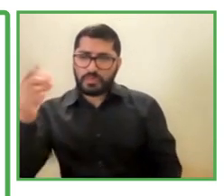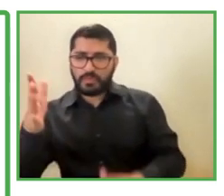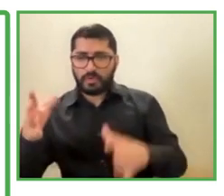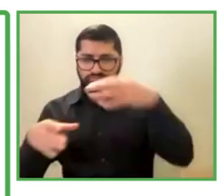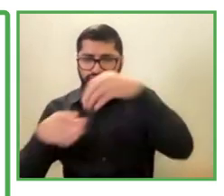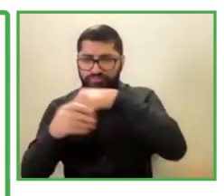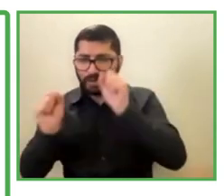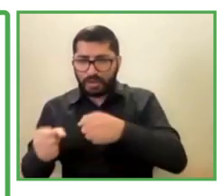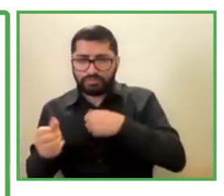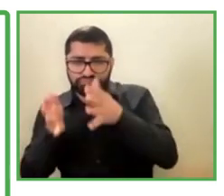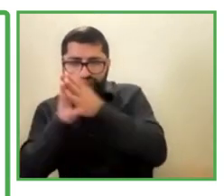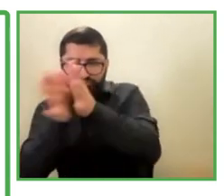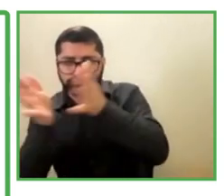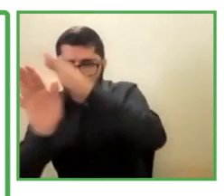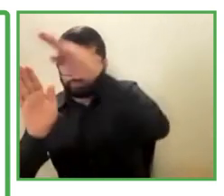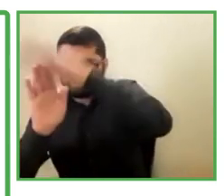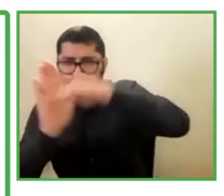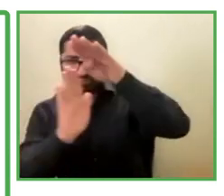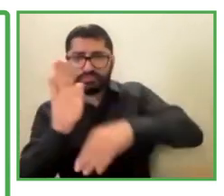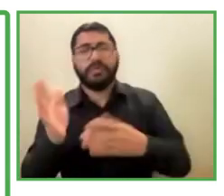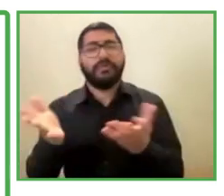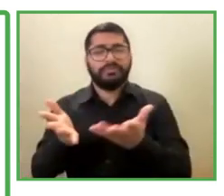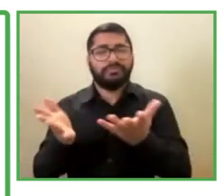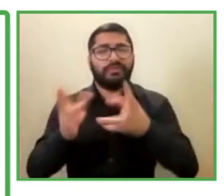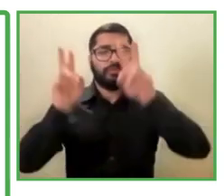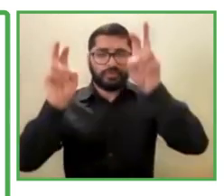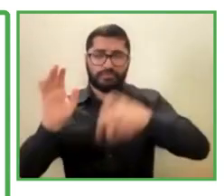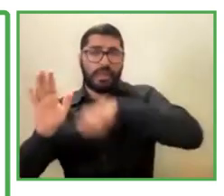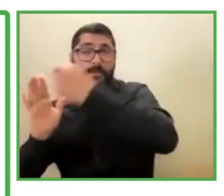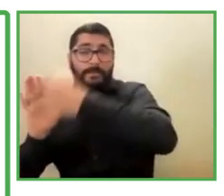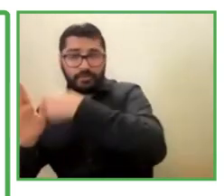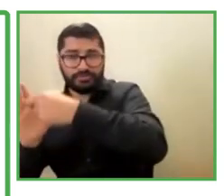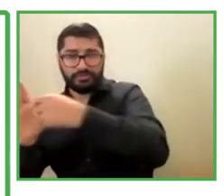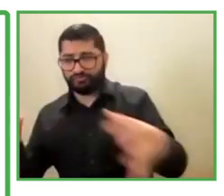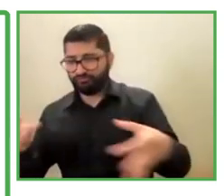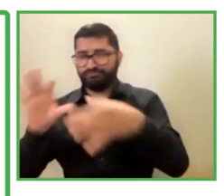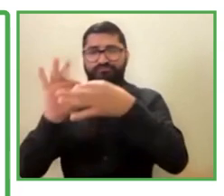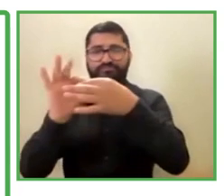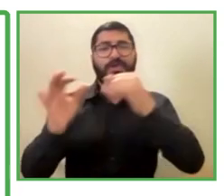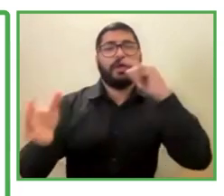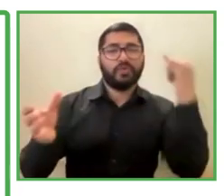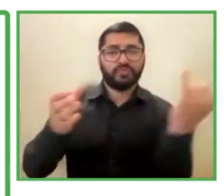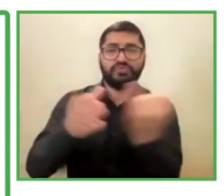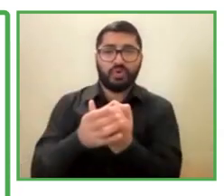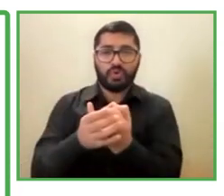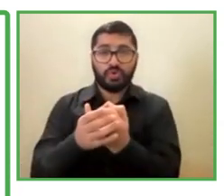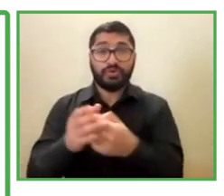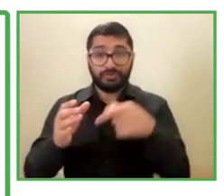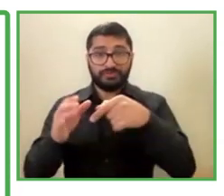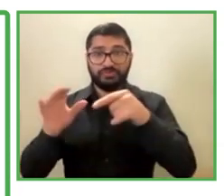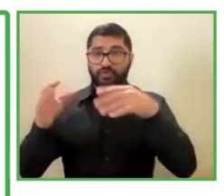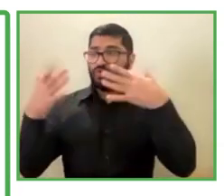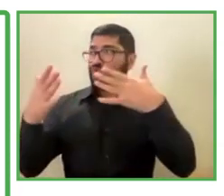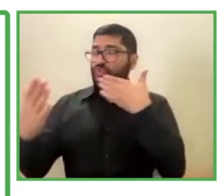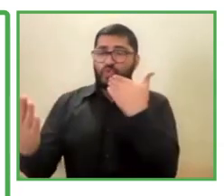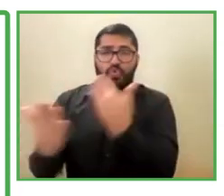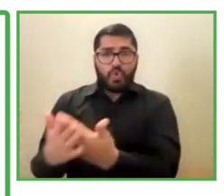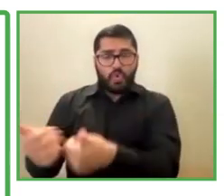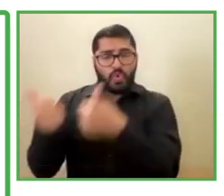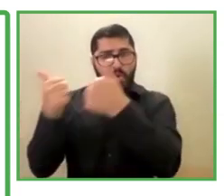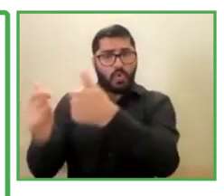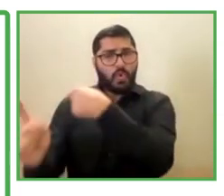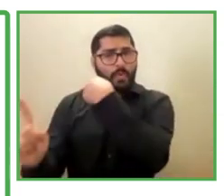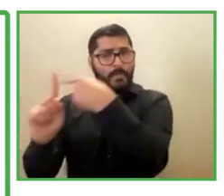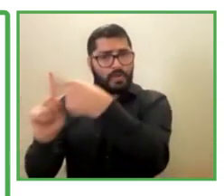Now about this program must inclusion, our flagship program. We